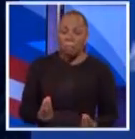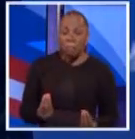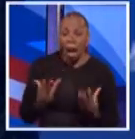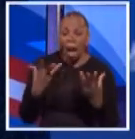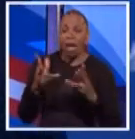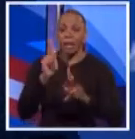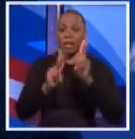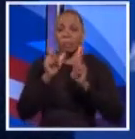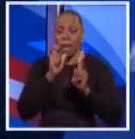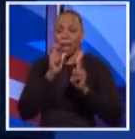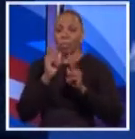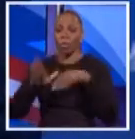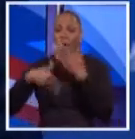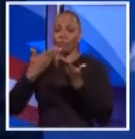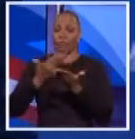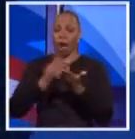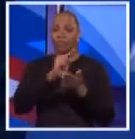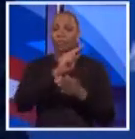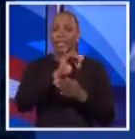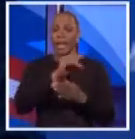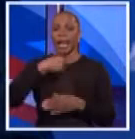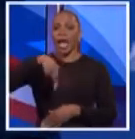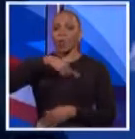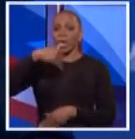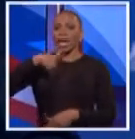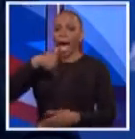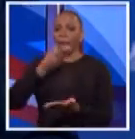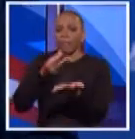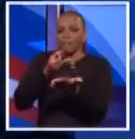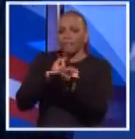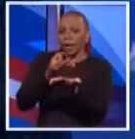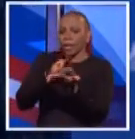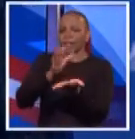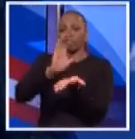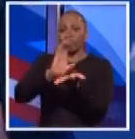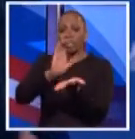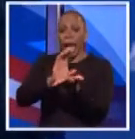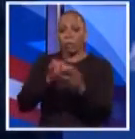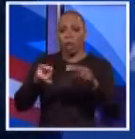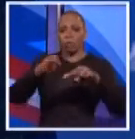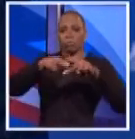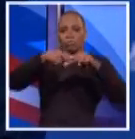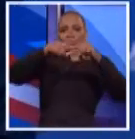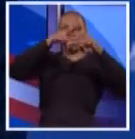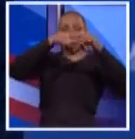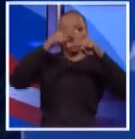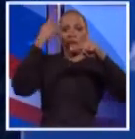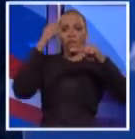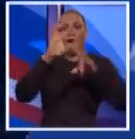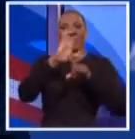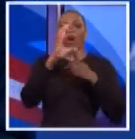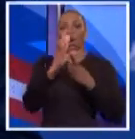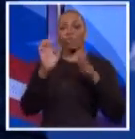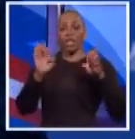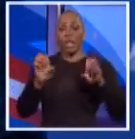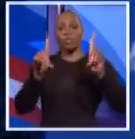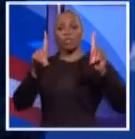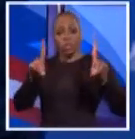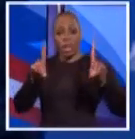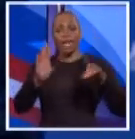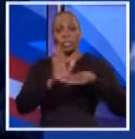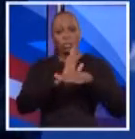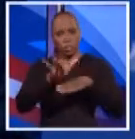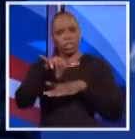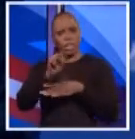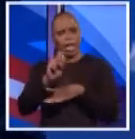flowing into the city. We are the intellectual capital, the financial capital. We are increasingly the capital for intellectual, cultural, educational institutions. So yes,